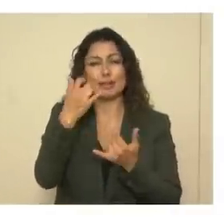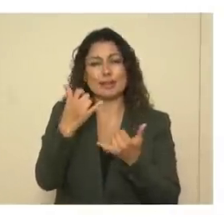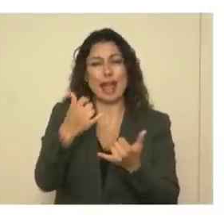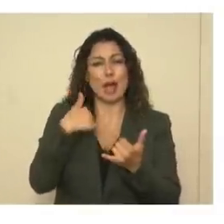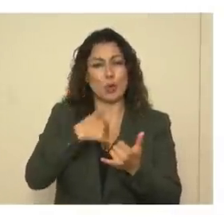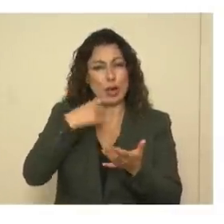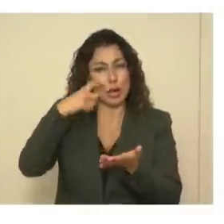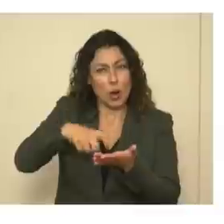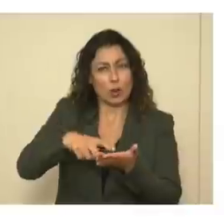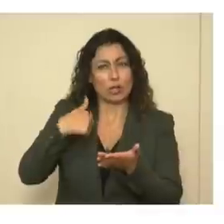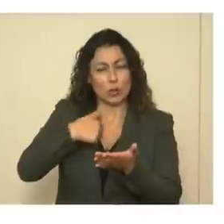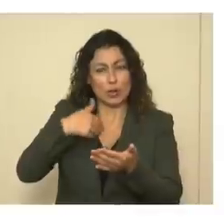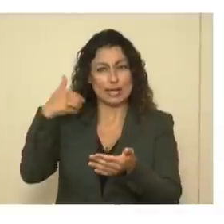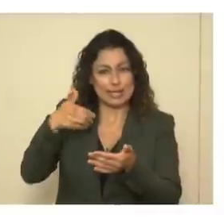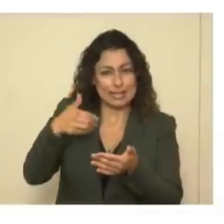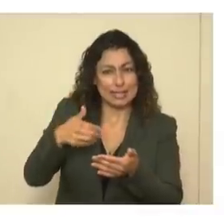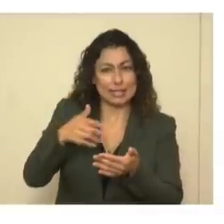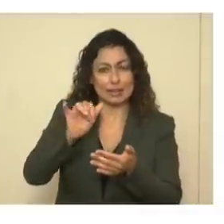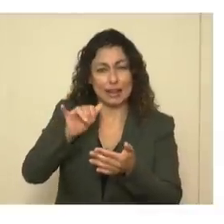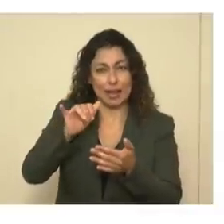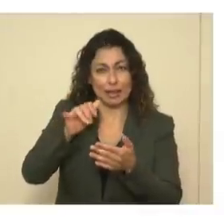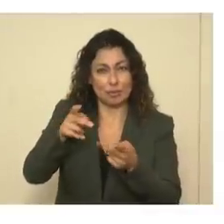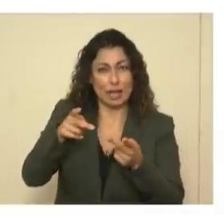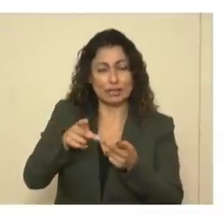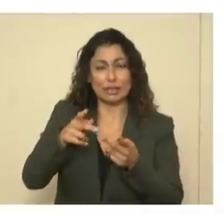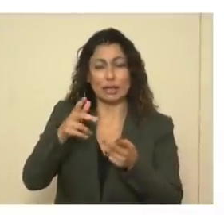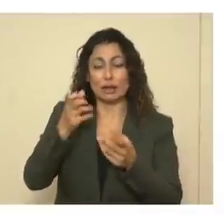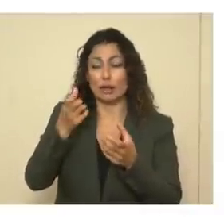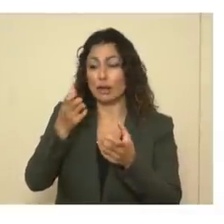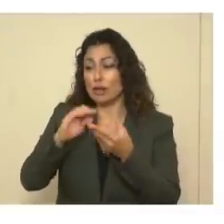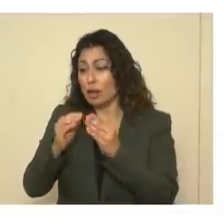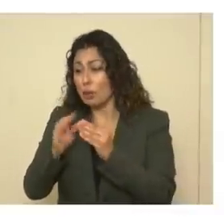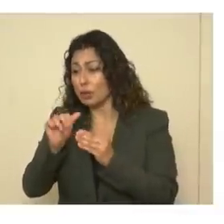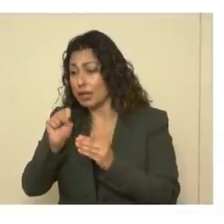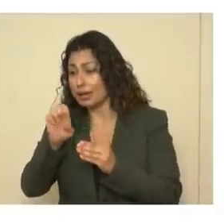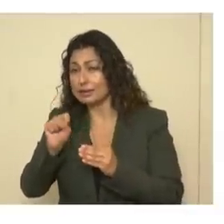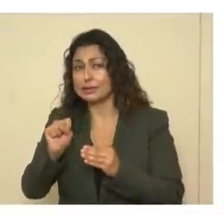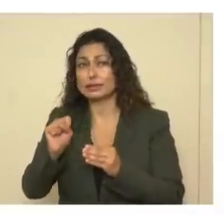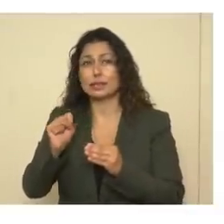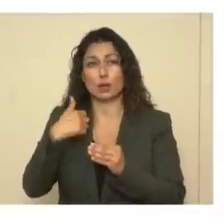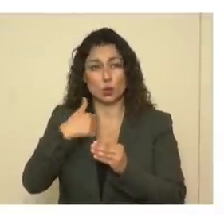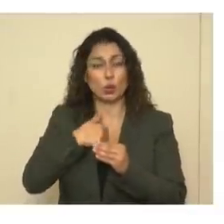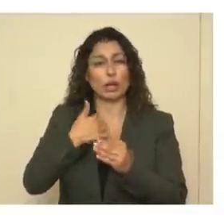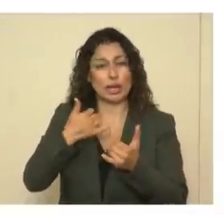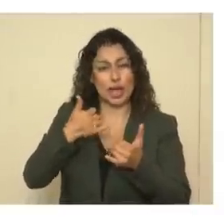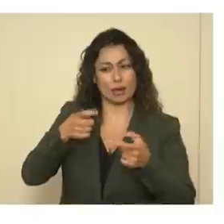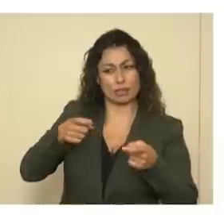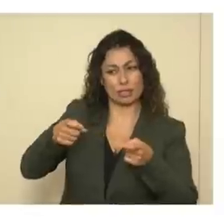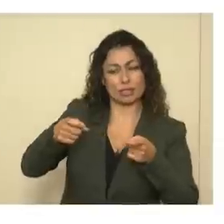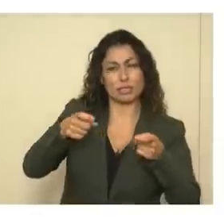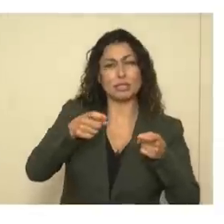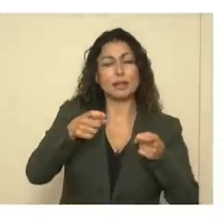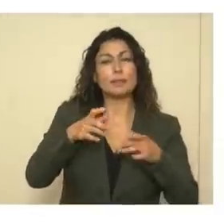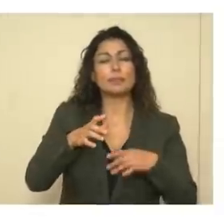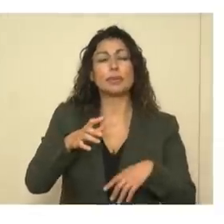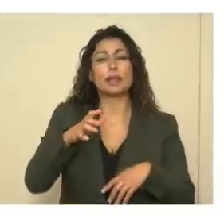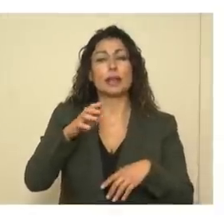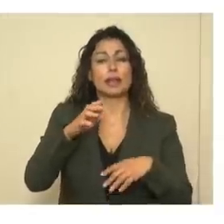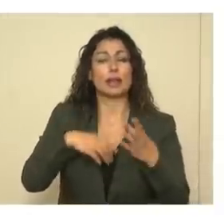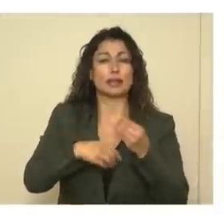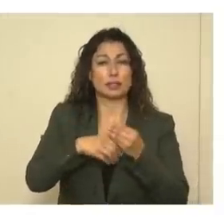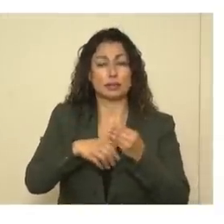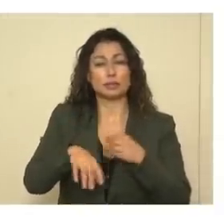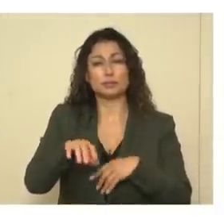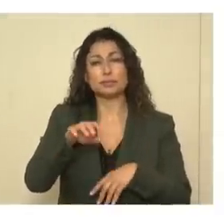with the number of cases that we're seeing that we have this under control. In addition, Secretary Kunkel